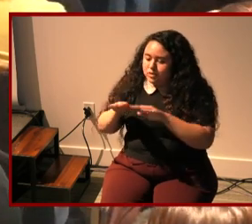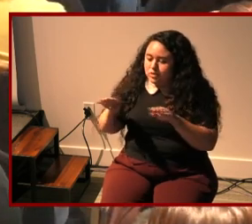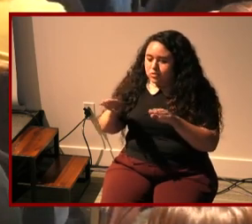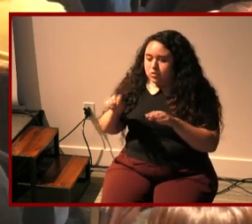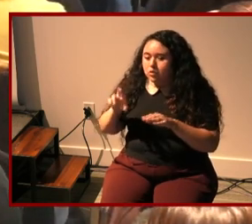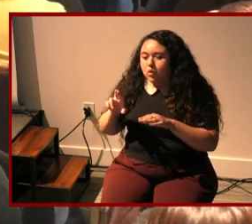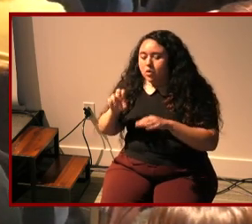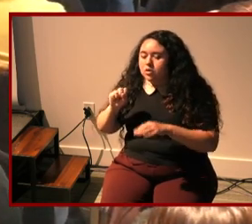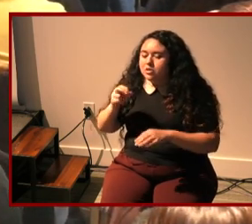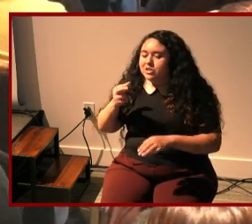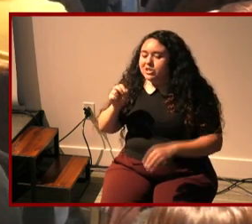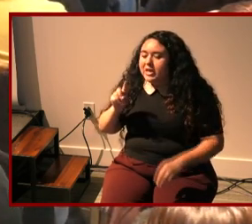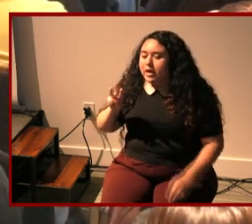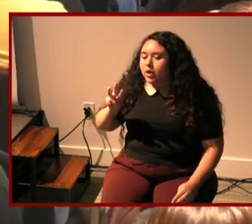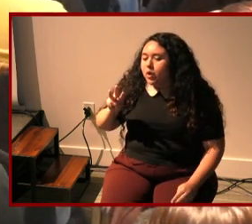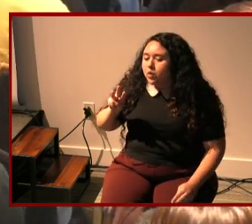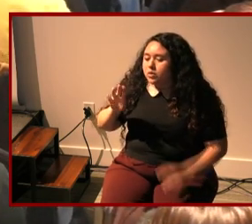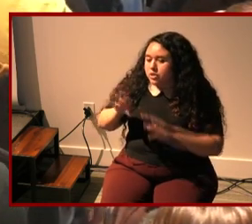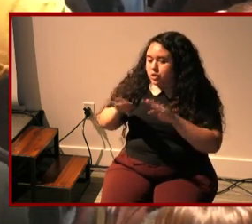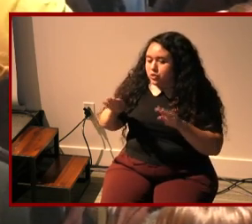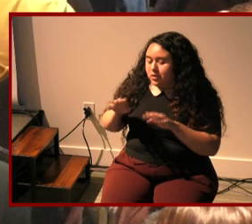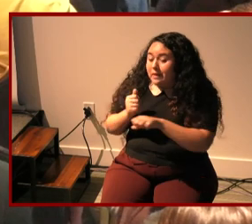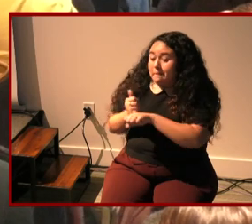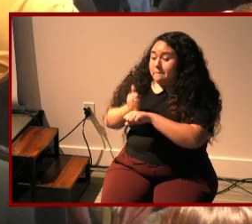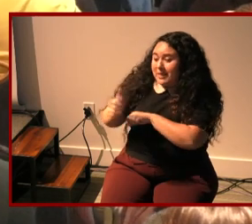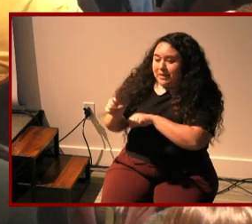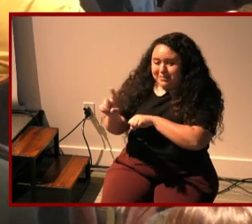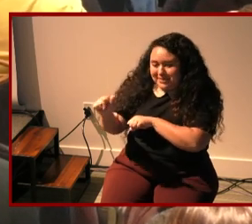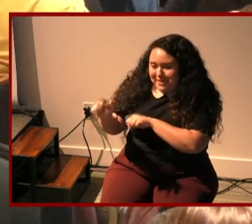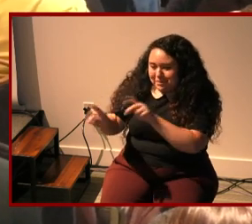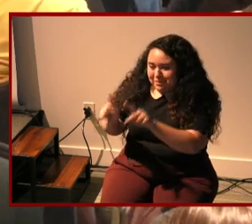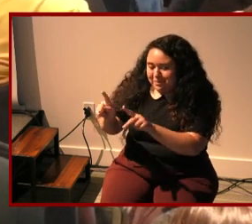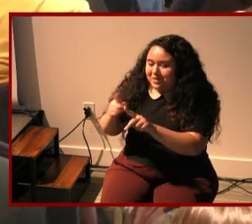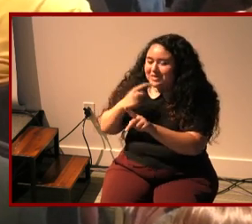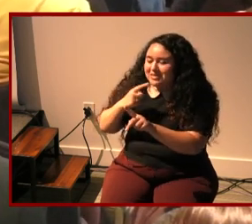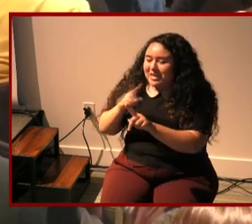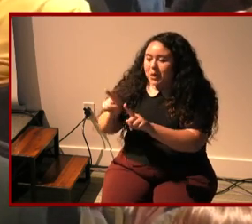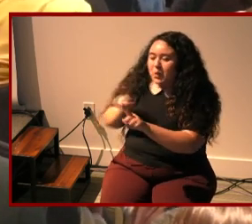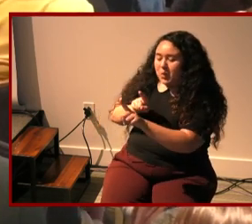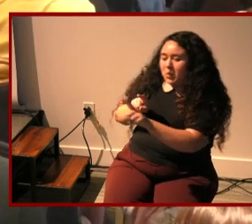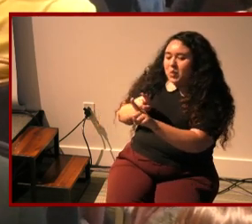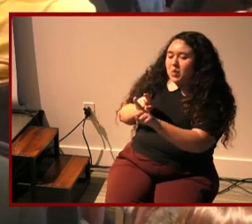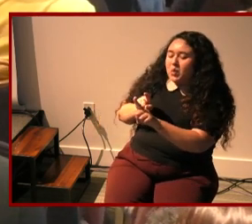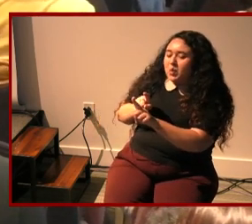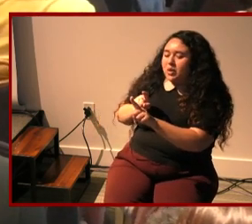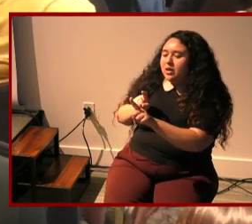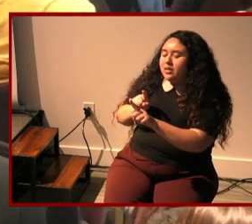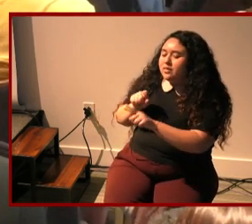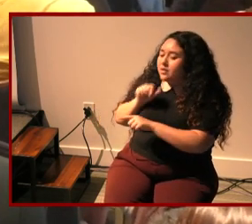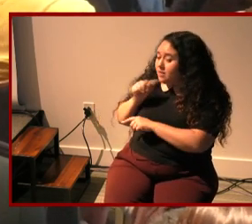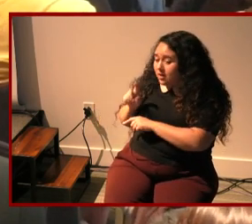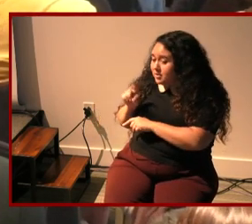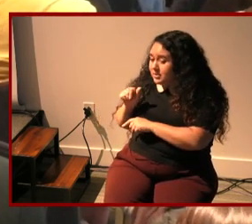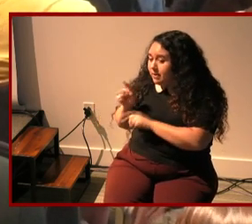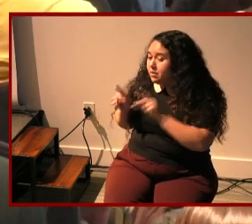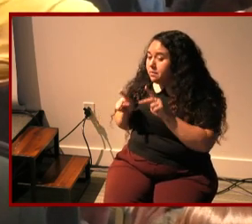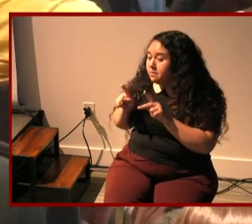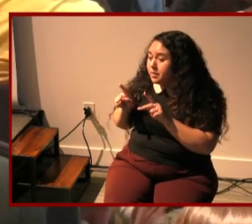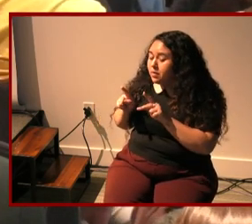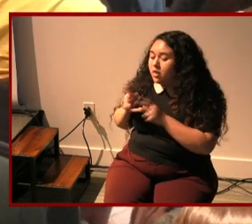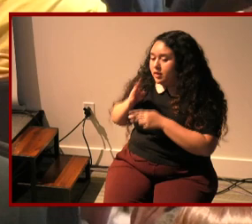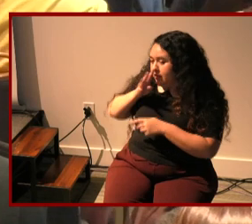kind of innately blames the disabled uh sibling for the neglect of the other children